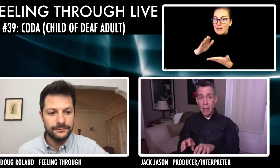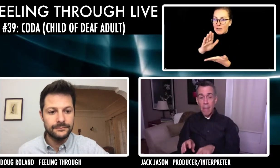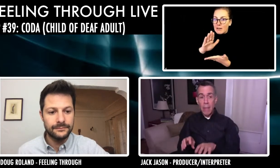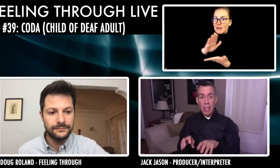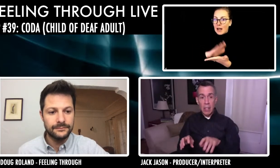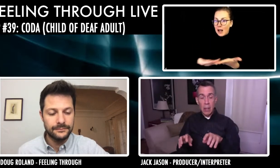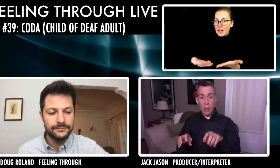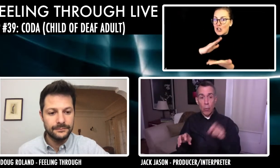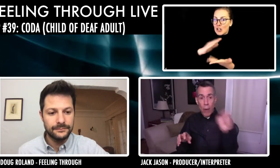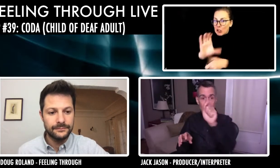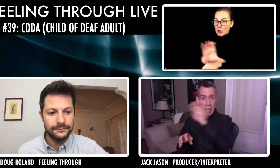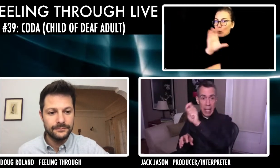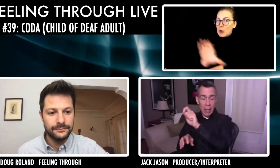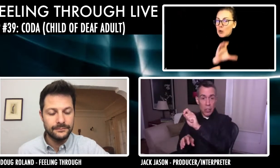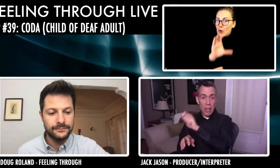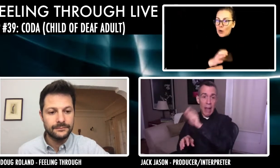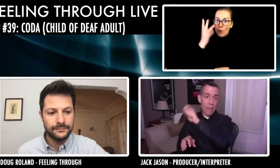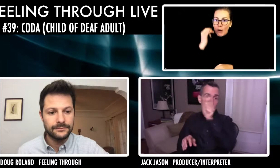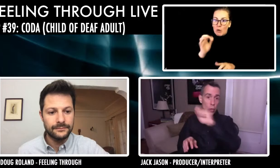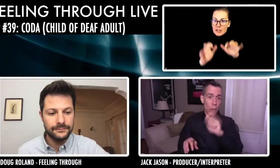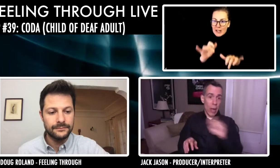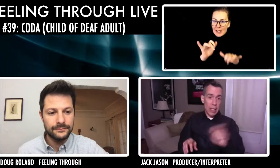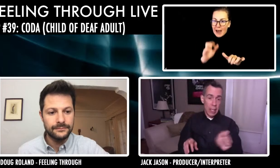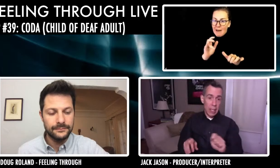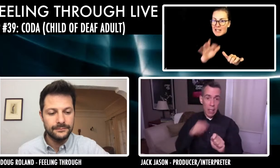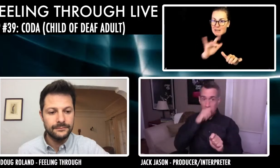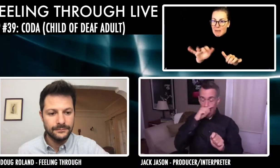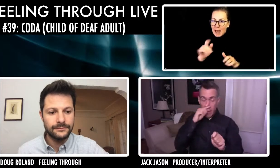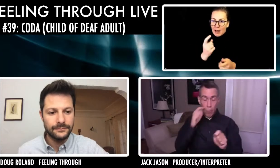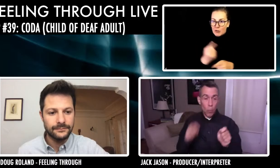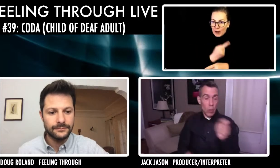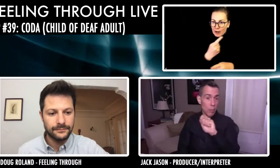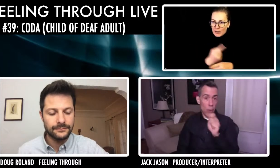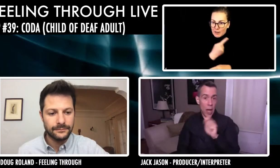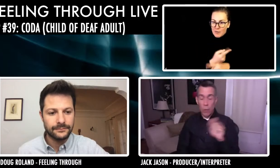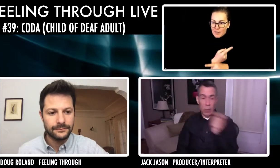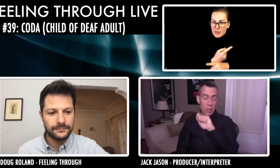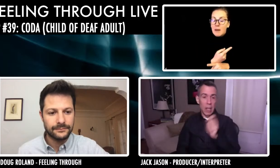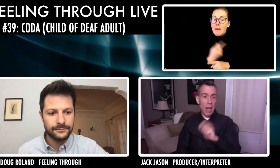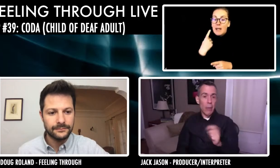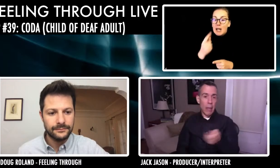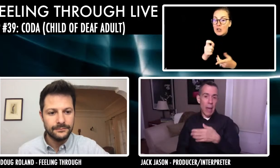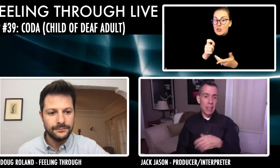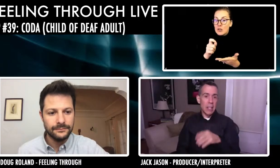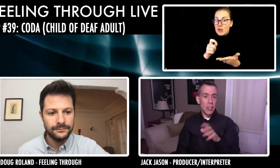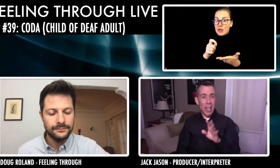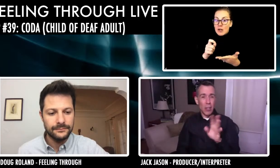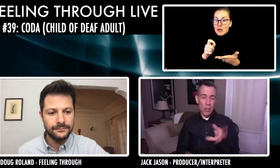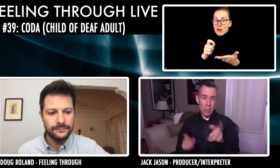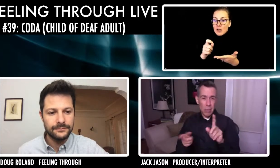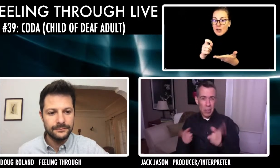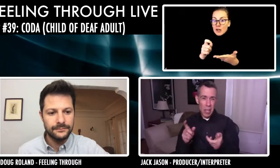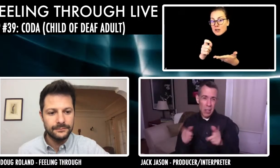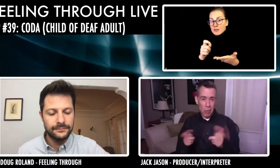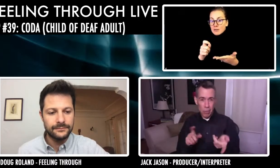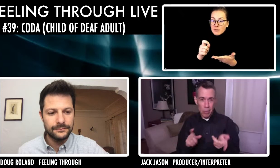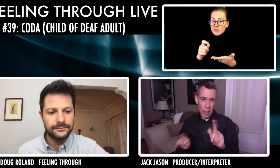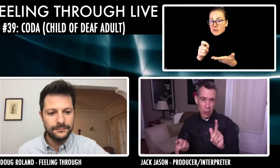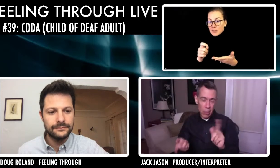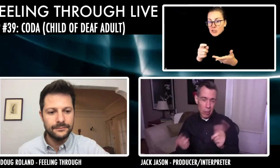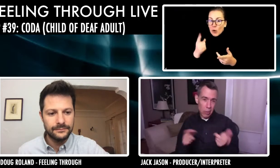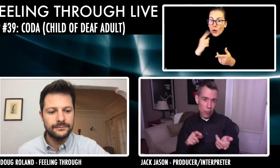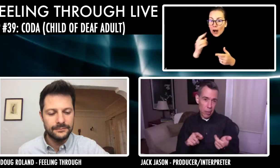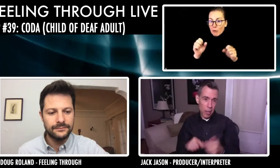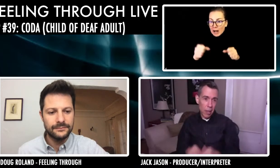because writing English and then having to correct it was a problem. You know, I would get back and said, Jack, you could say this a little